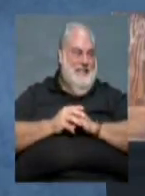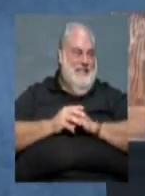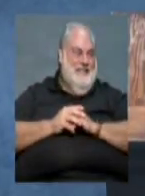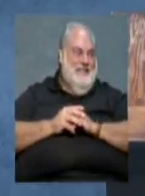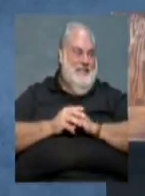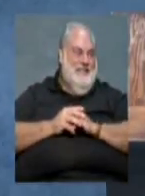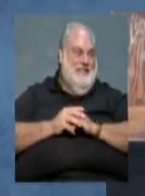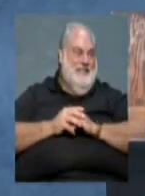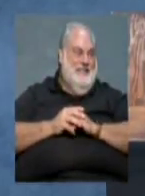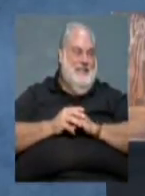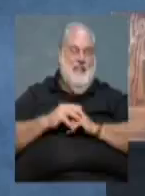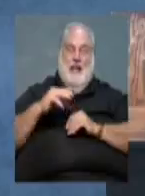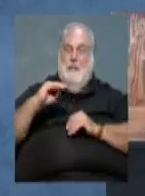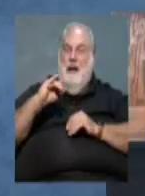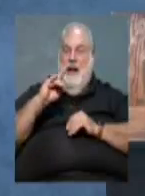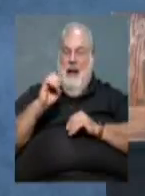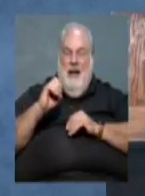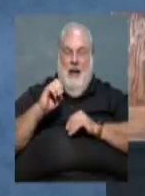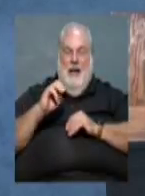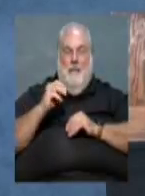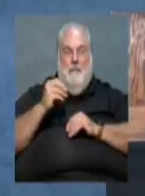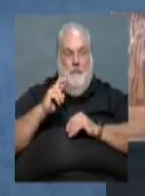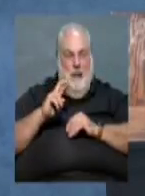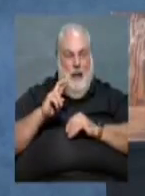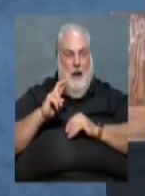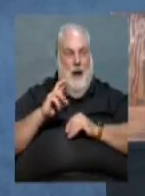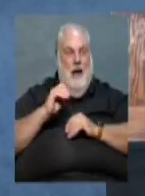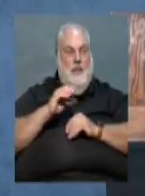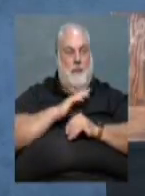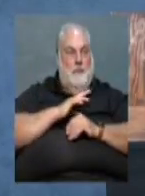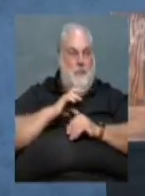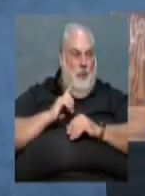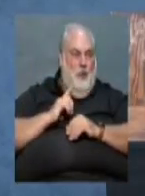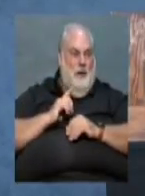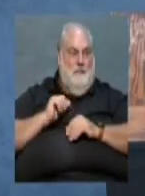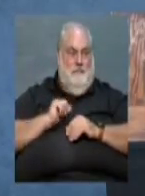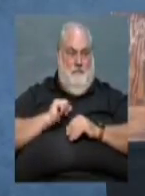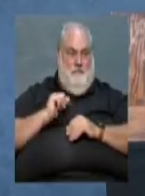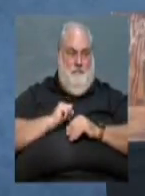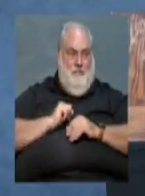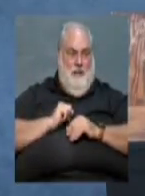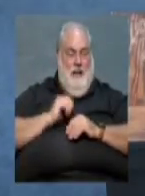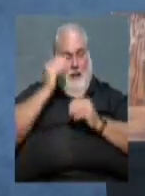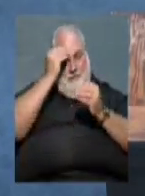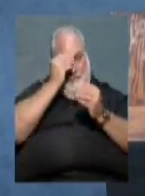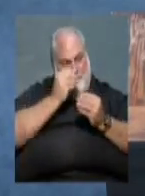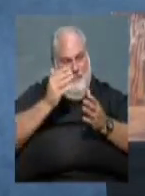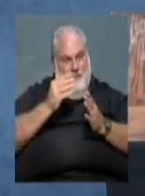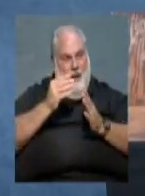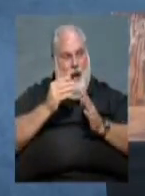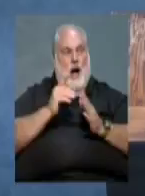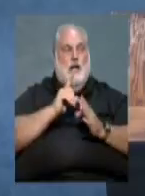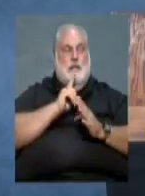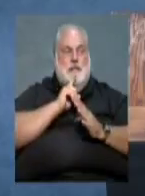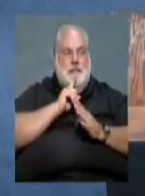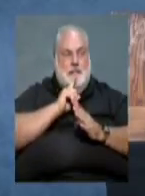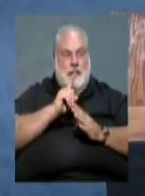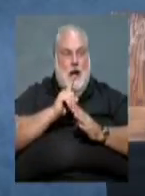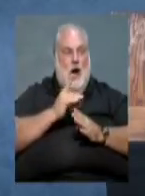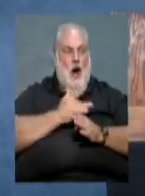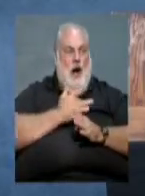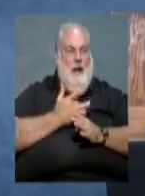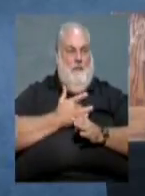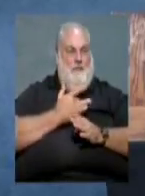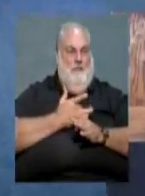Mike, Mayor Mark Stowler of Little Rock City Board of Directors and myself express their deep and heartfelt gratitude to